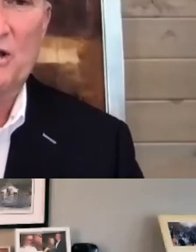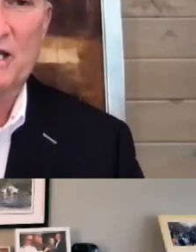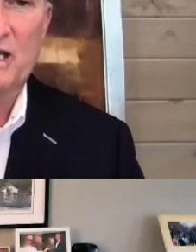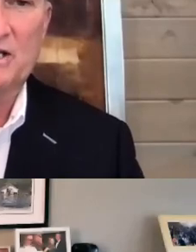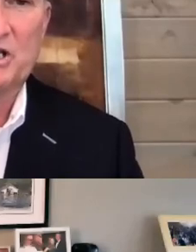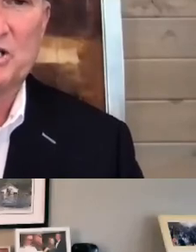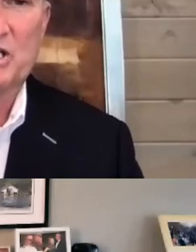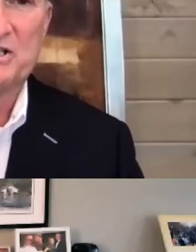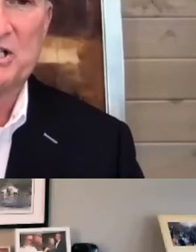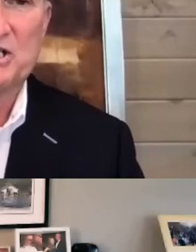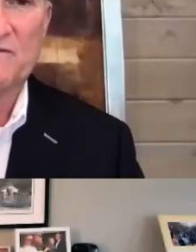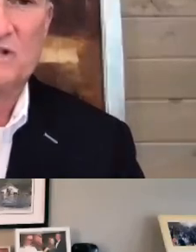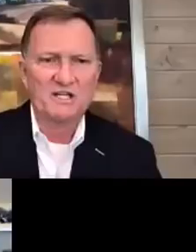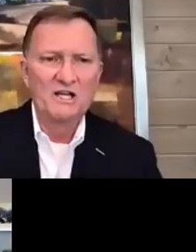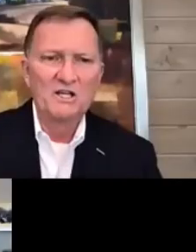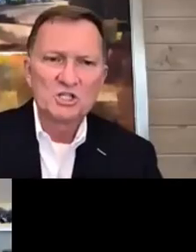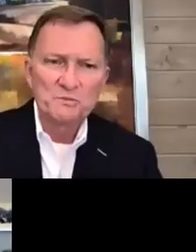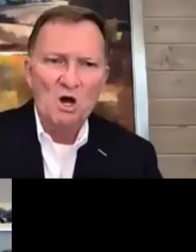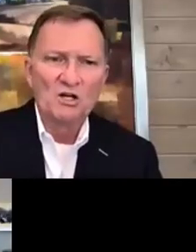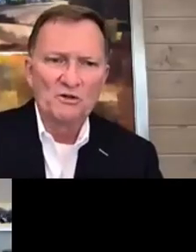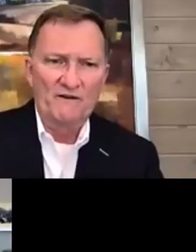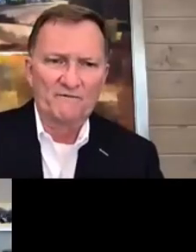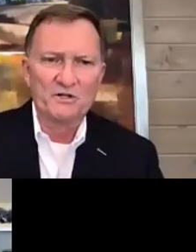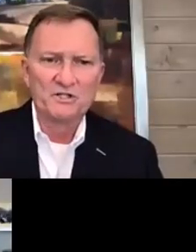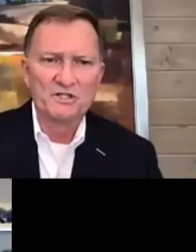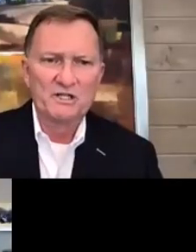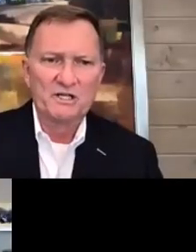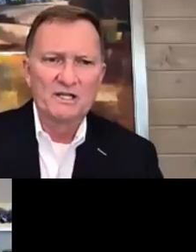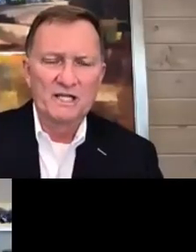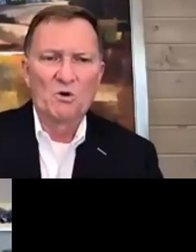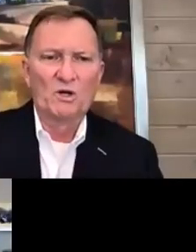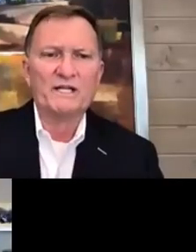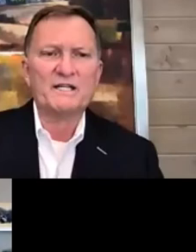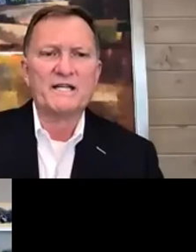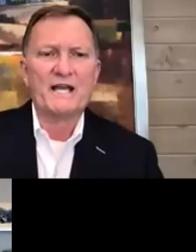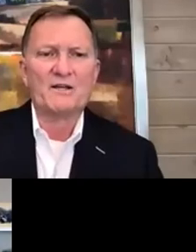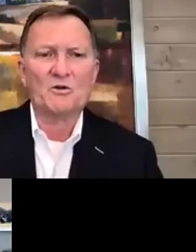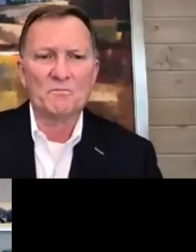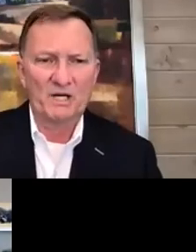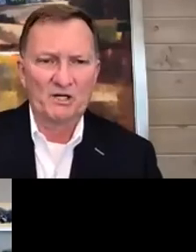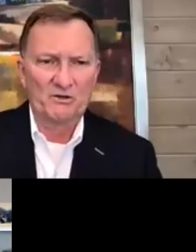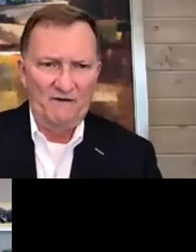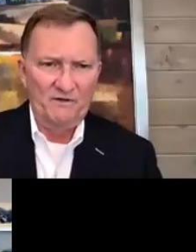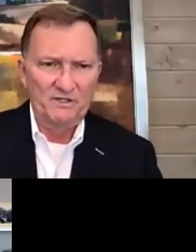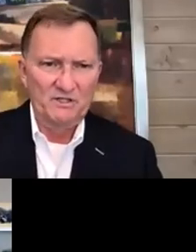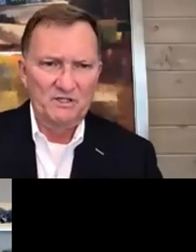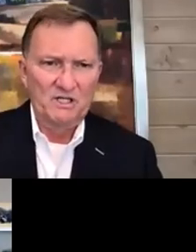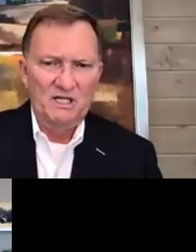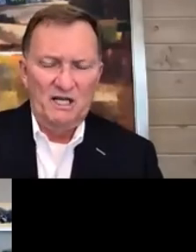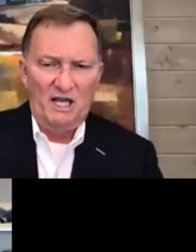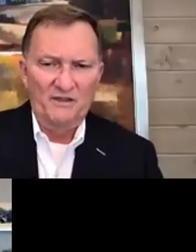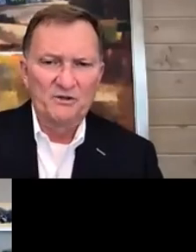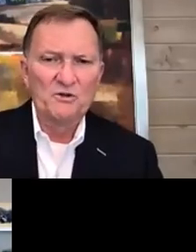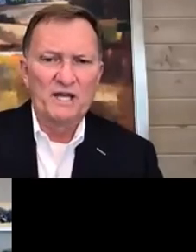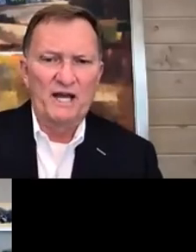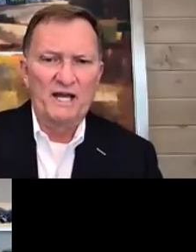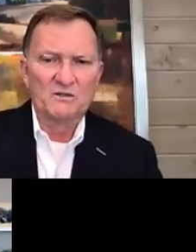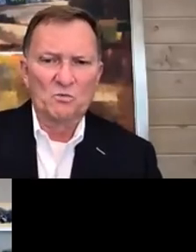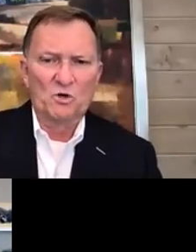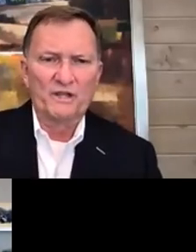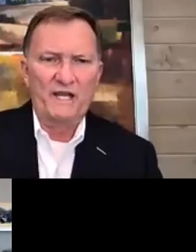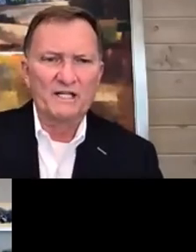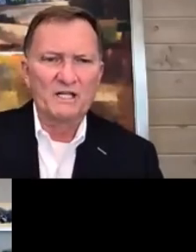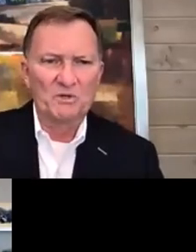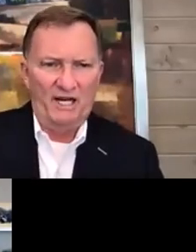saw the successes of the smaller efforts, they were willing to tackle bigger efforts. And through that,